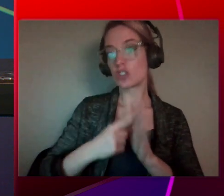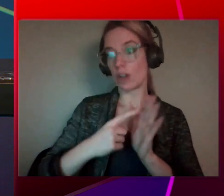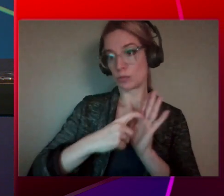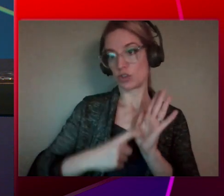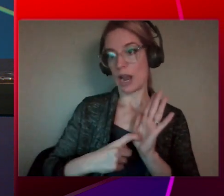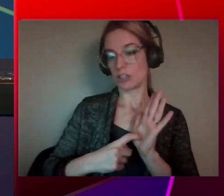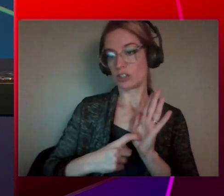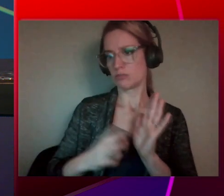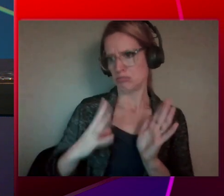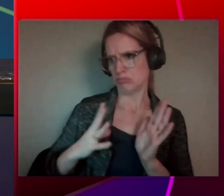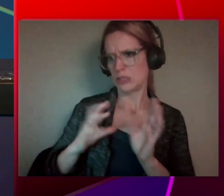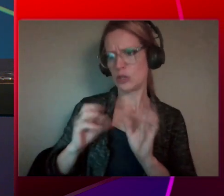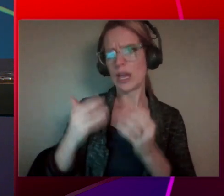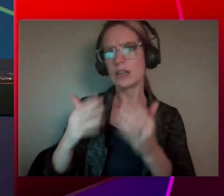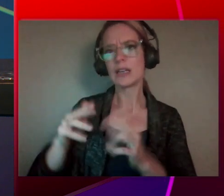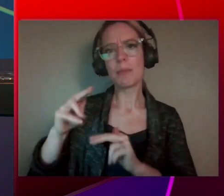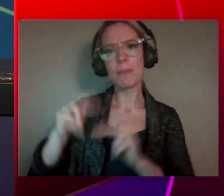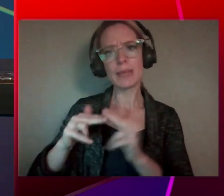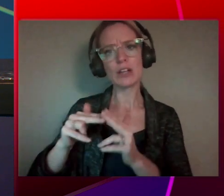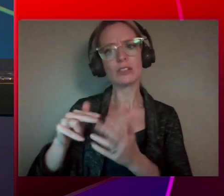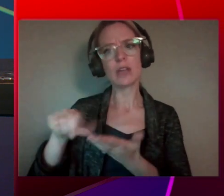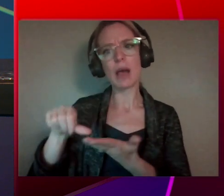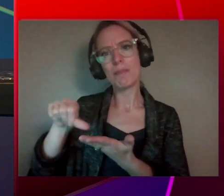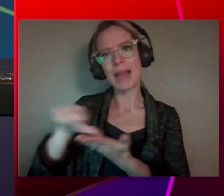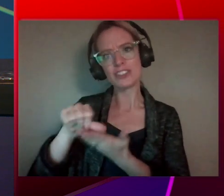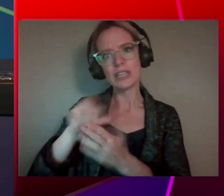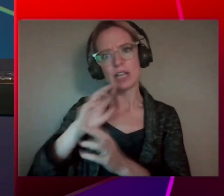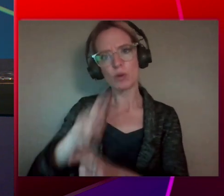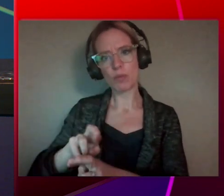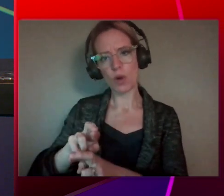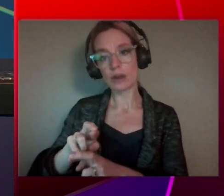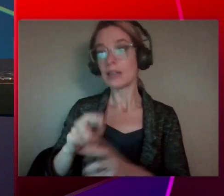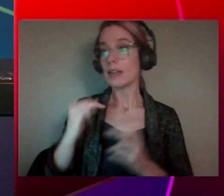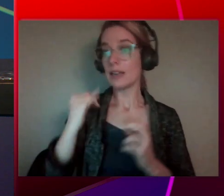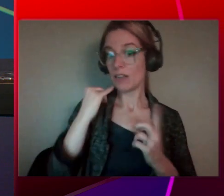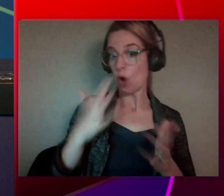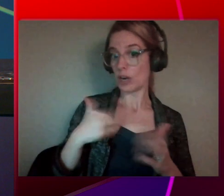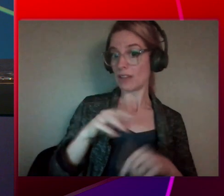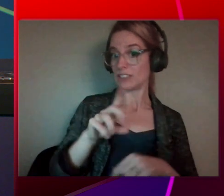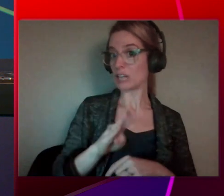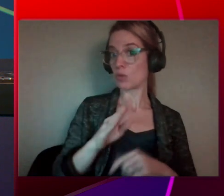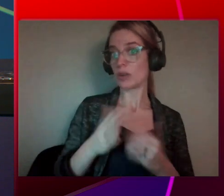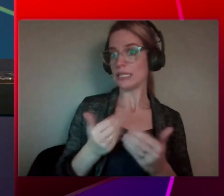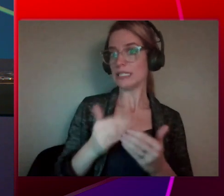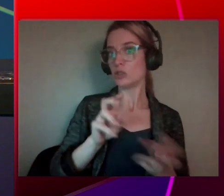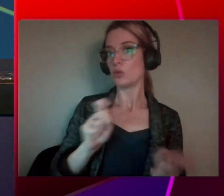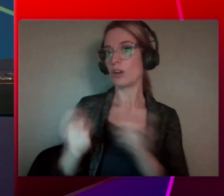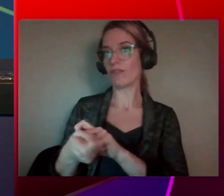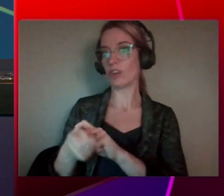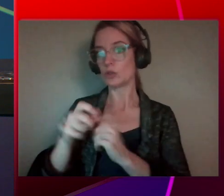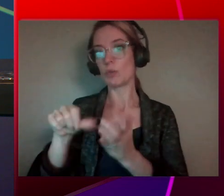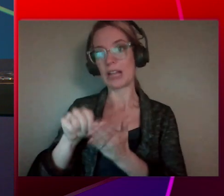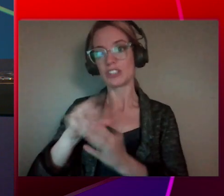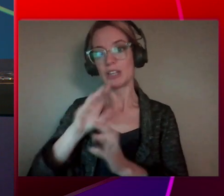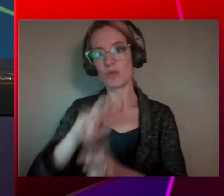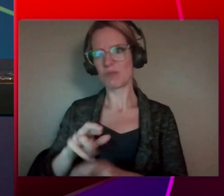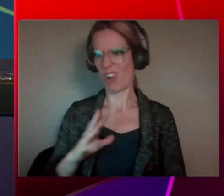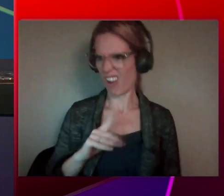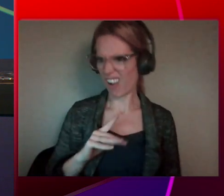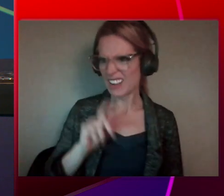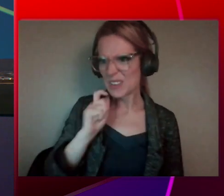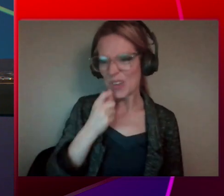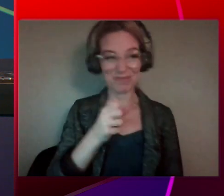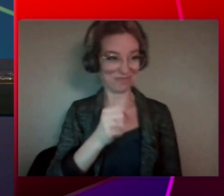report. And then if you have already a dashboard, you can convert it into a paginated report. Okay. Yeah. Really cool. I know, right?